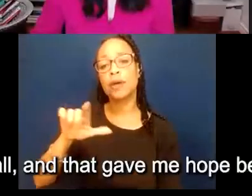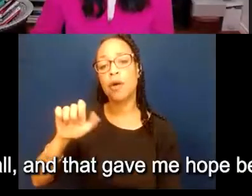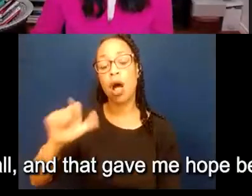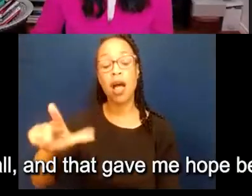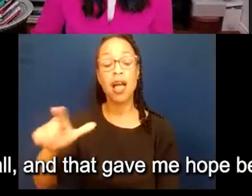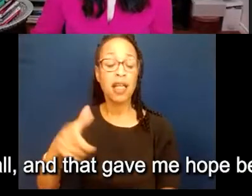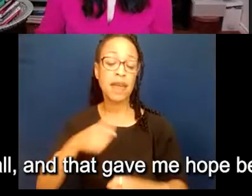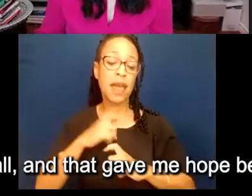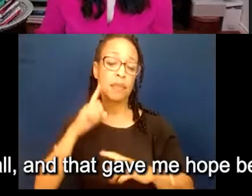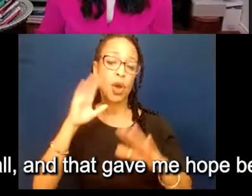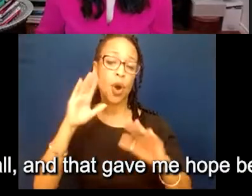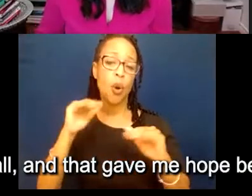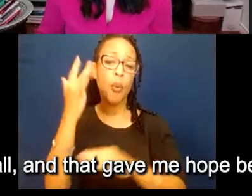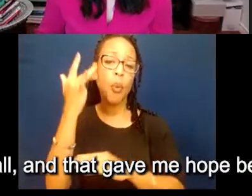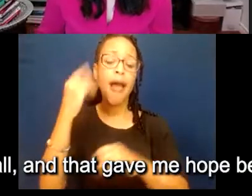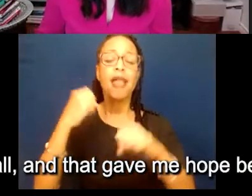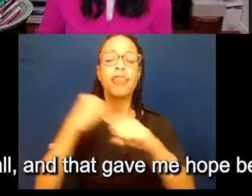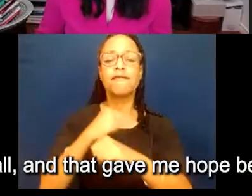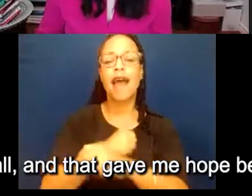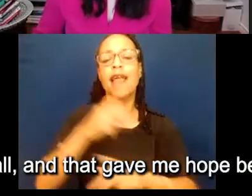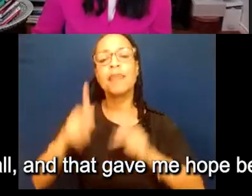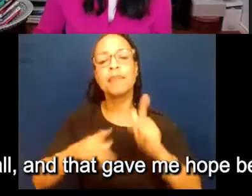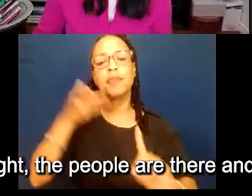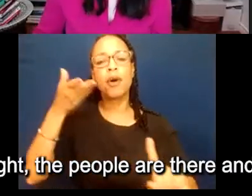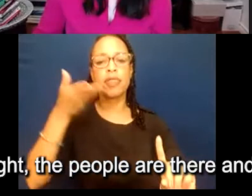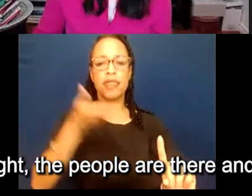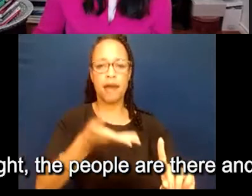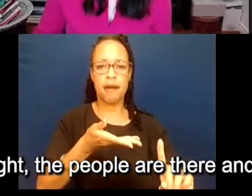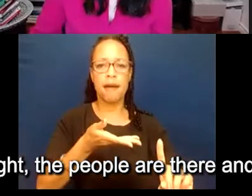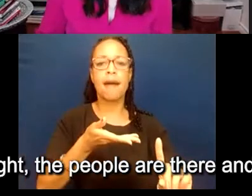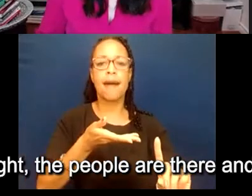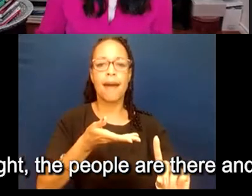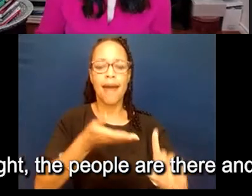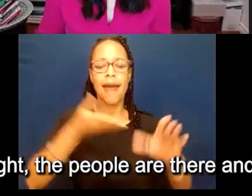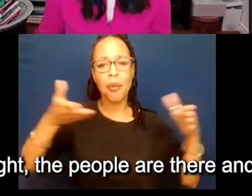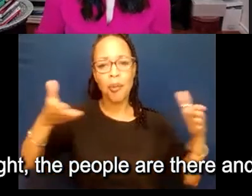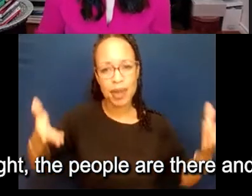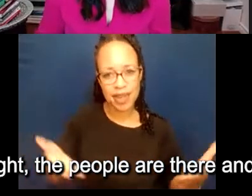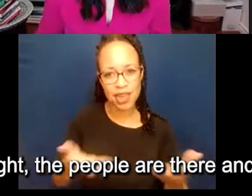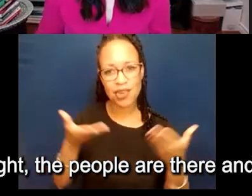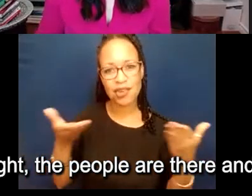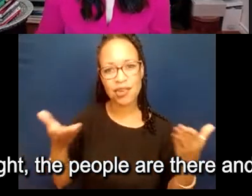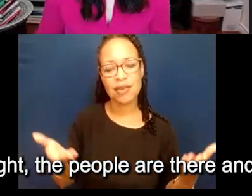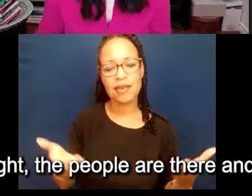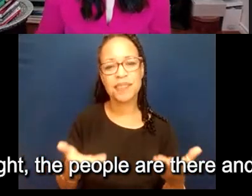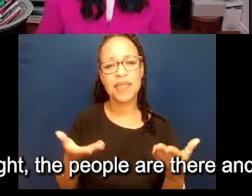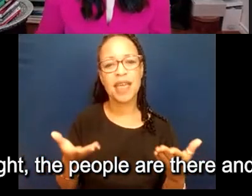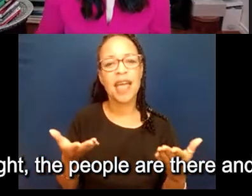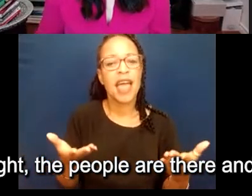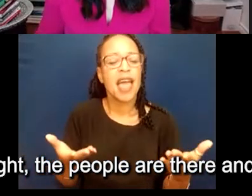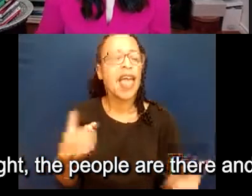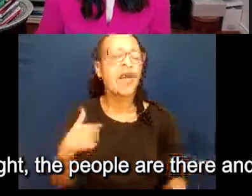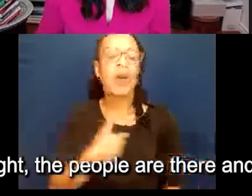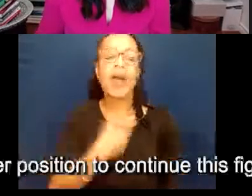lucha en la gente está ahí todavía, estamos, you know, en mejor disposición a seguir esta